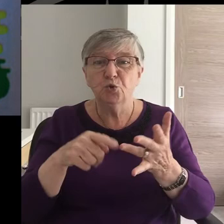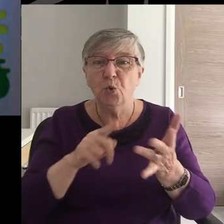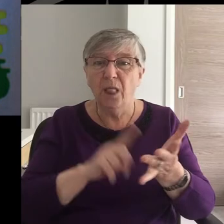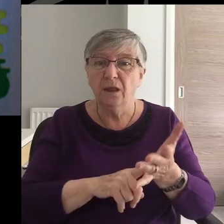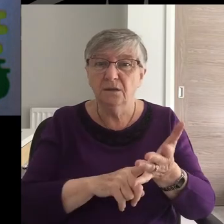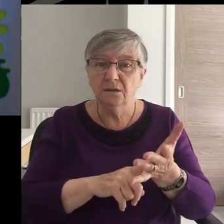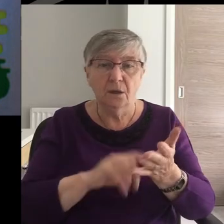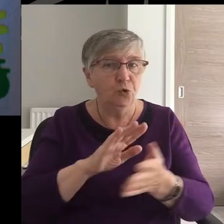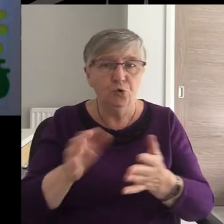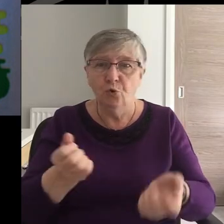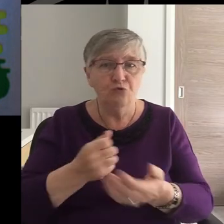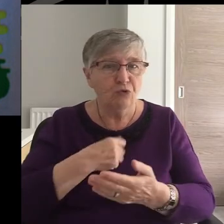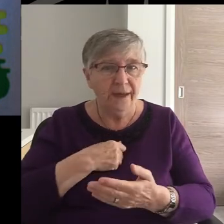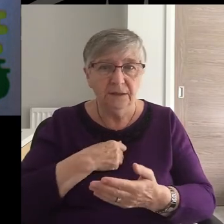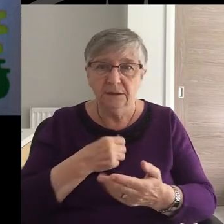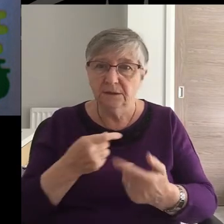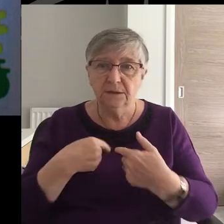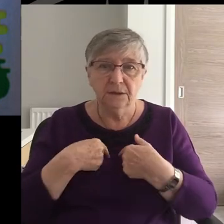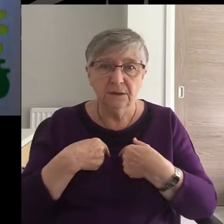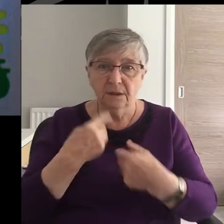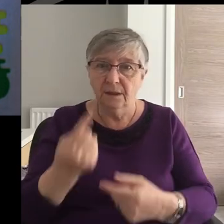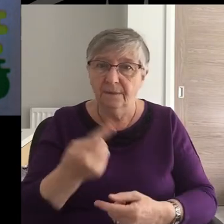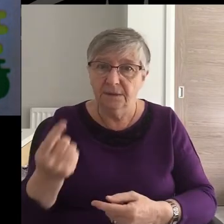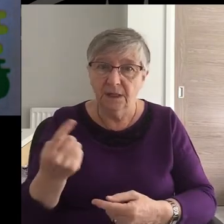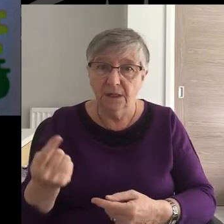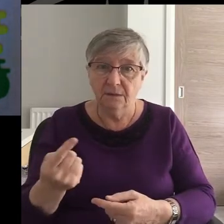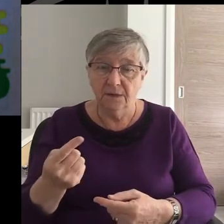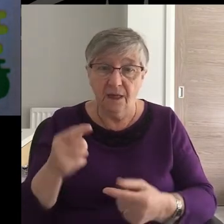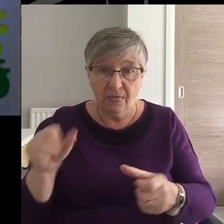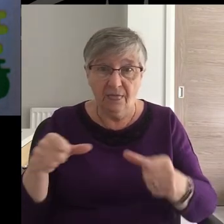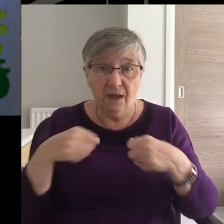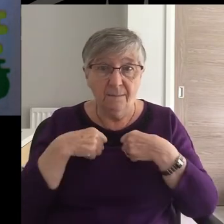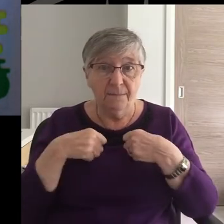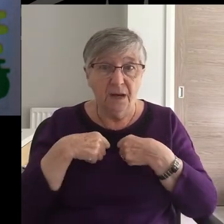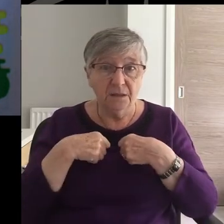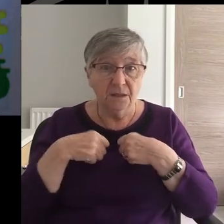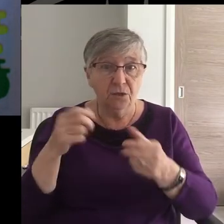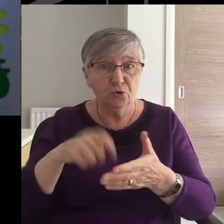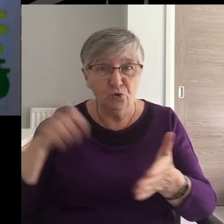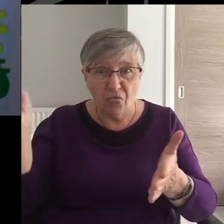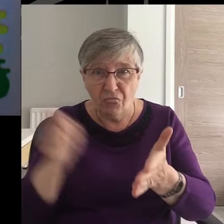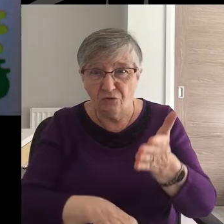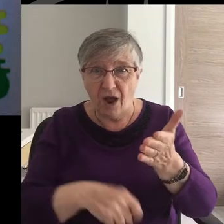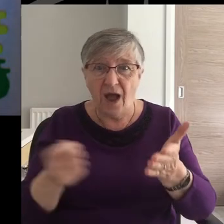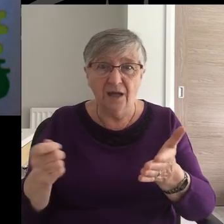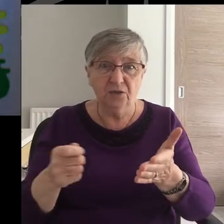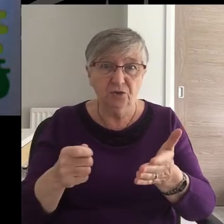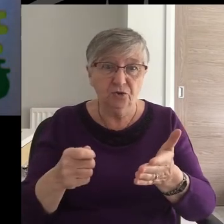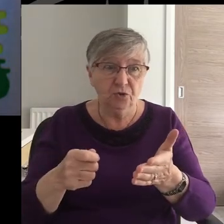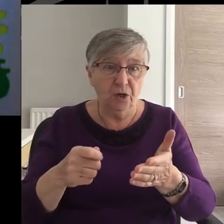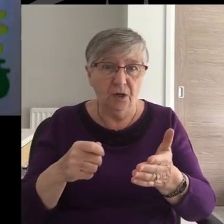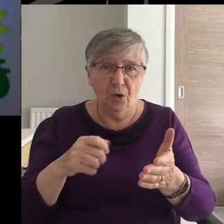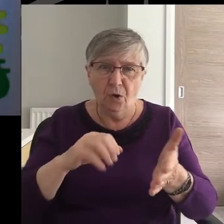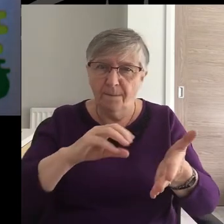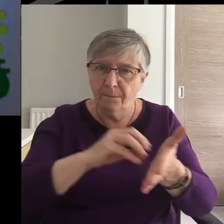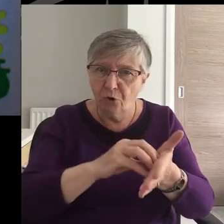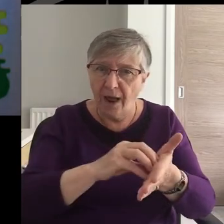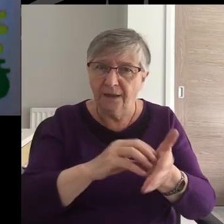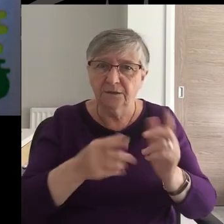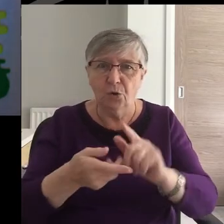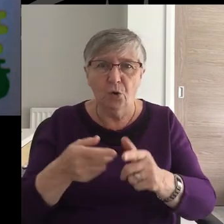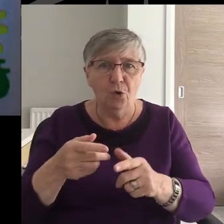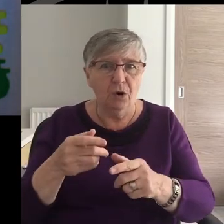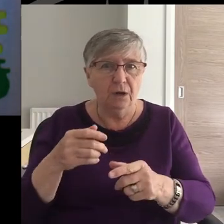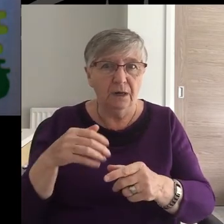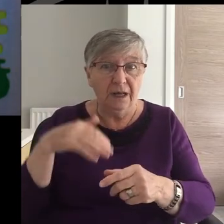with no rights of their own. Their masters could thrash, or brand, or maim, or even kill them at